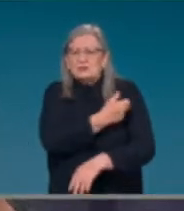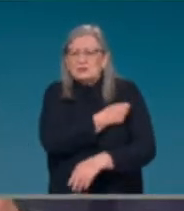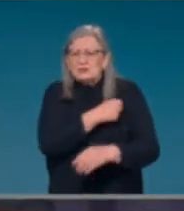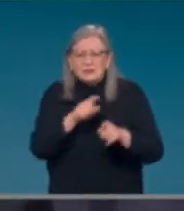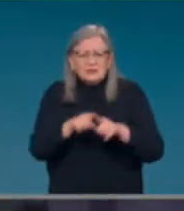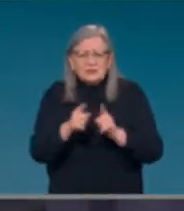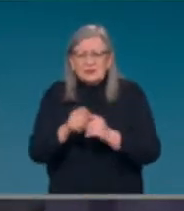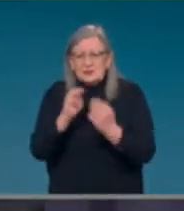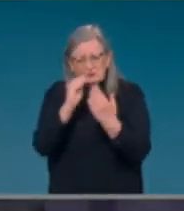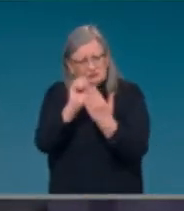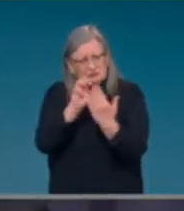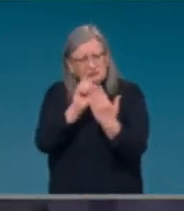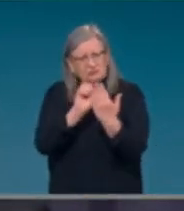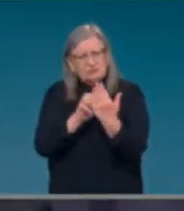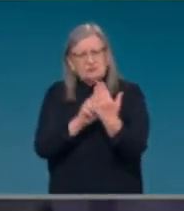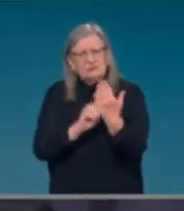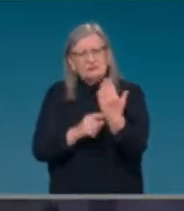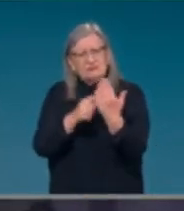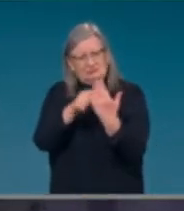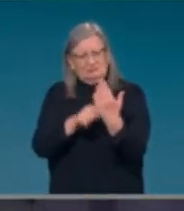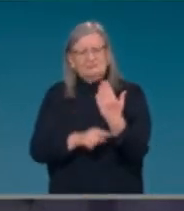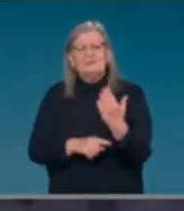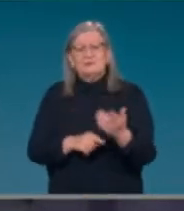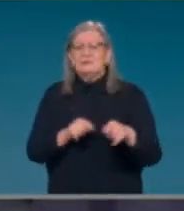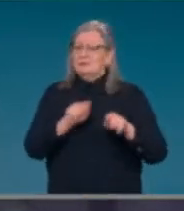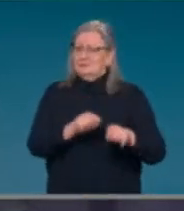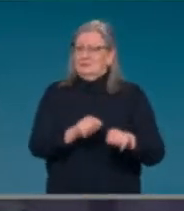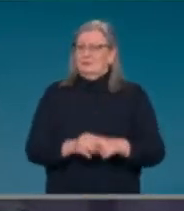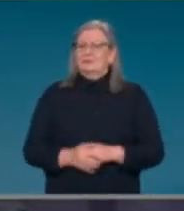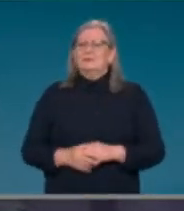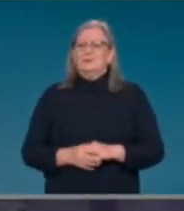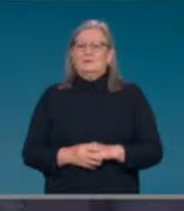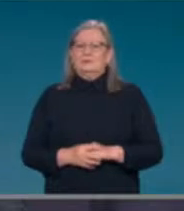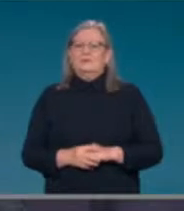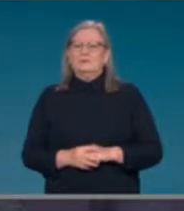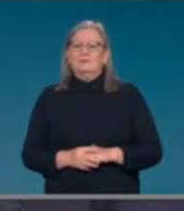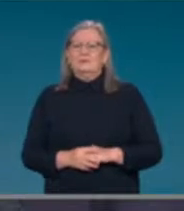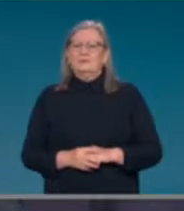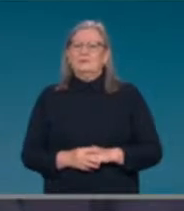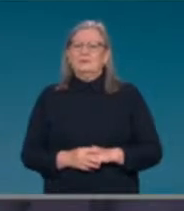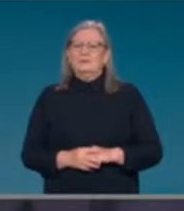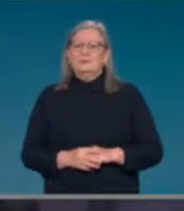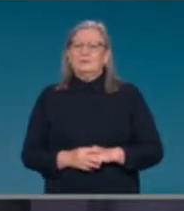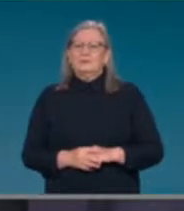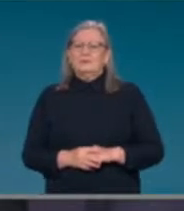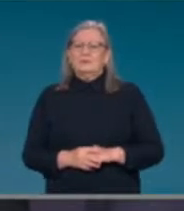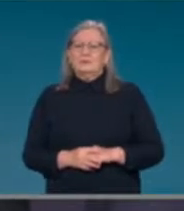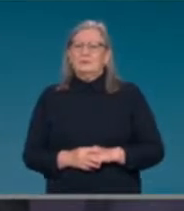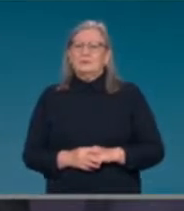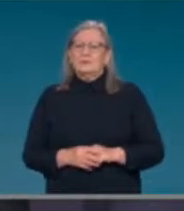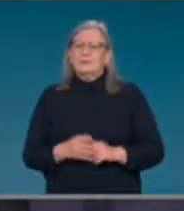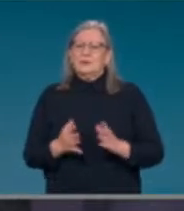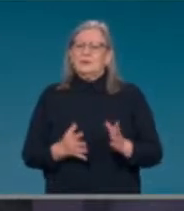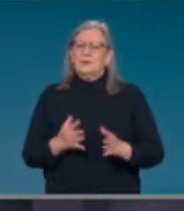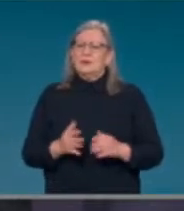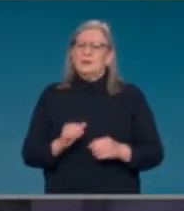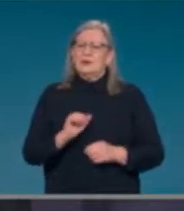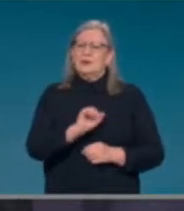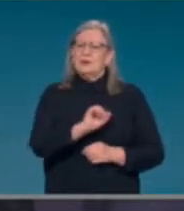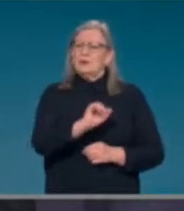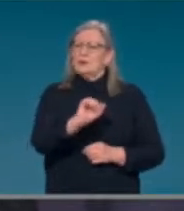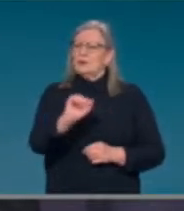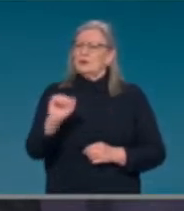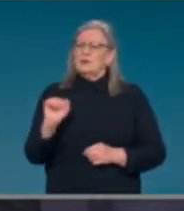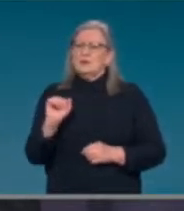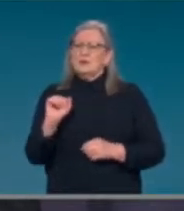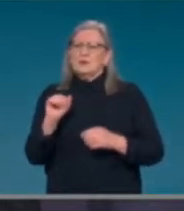doses as they arrive. And so that will be recorded on your immunization register. Claire?